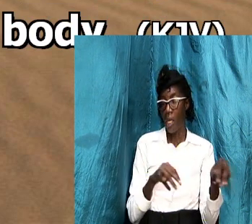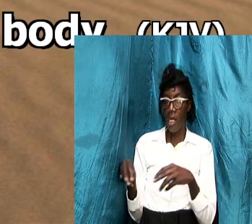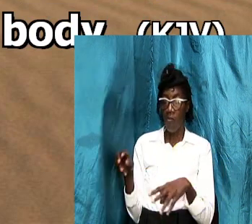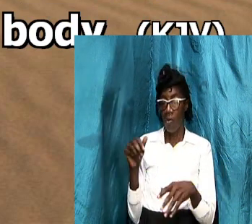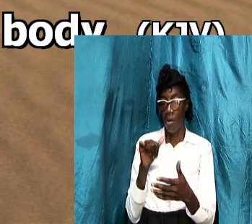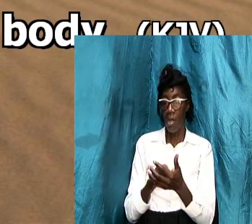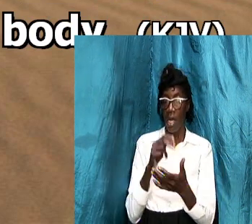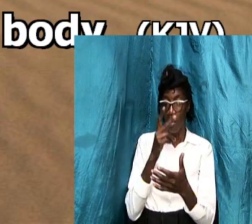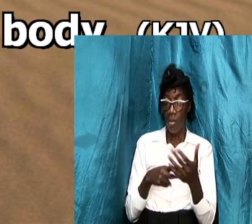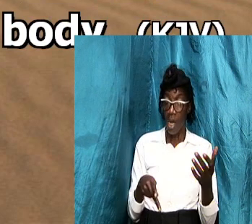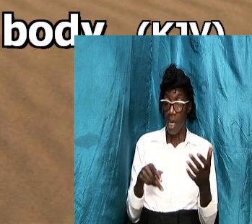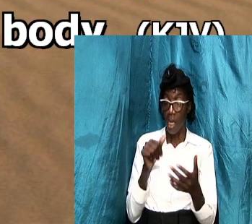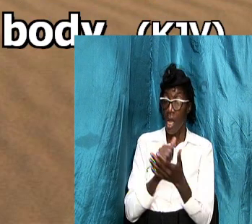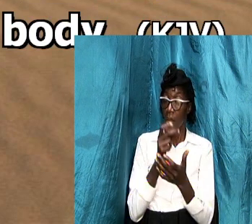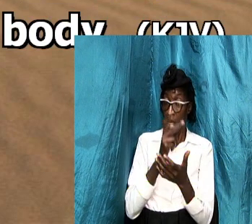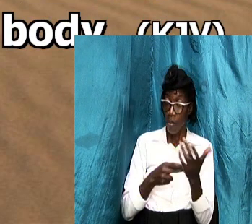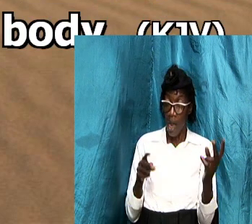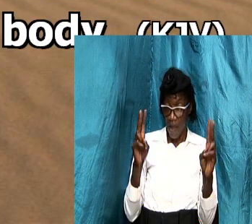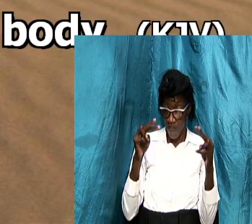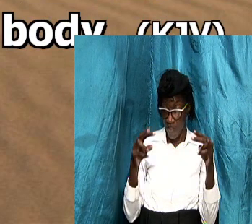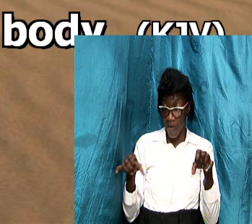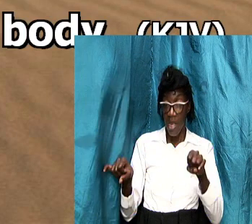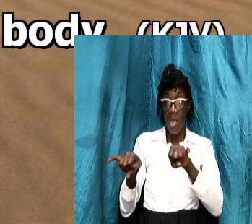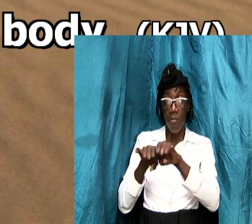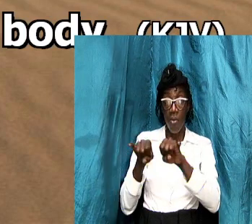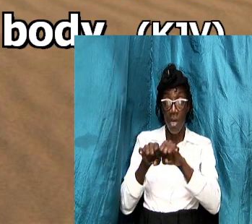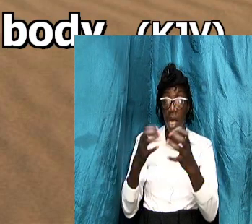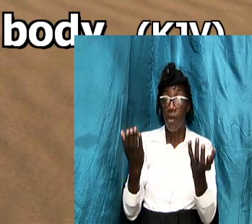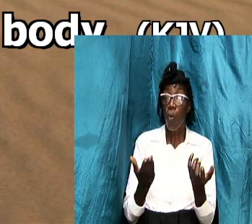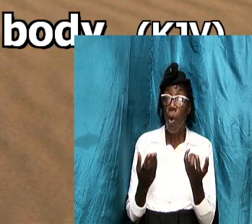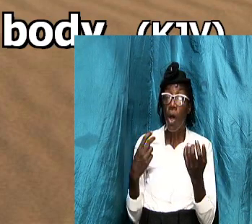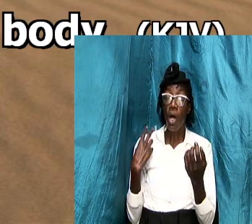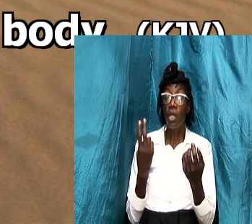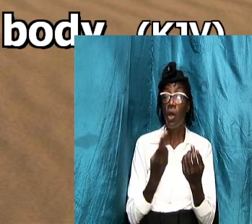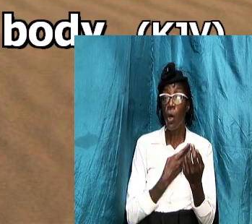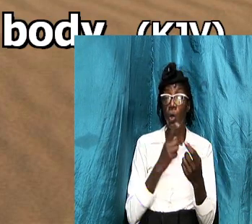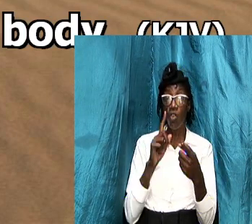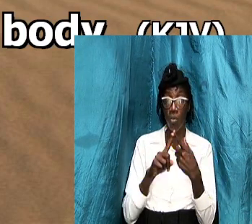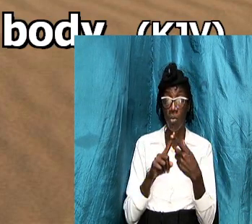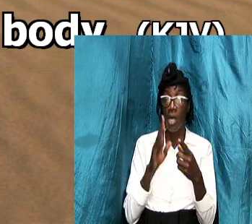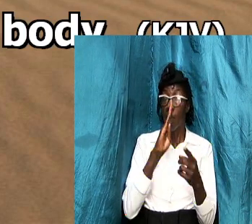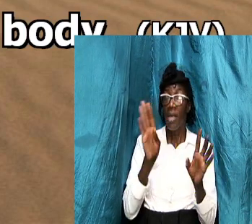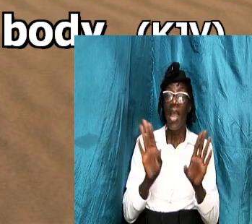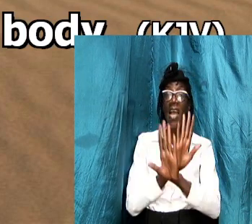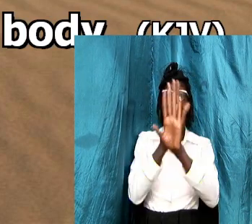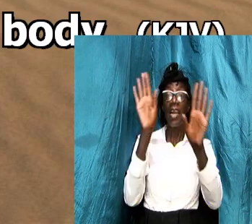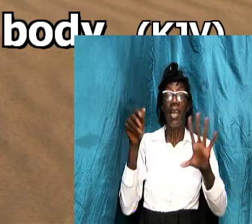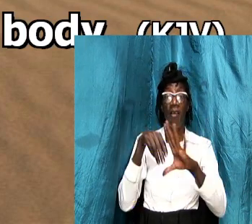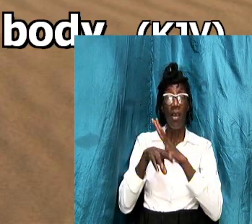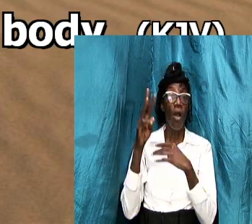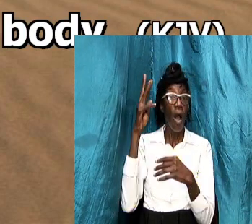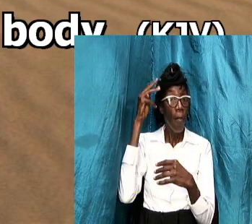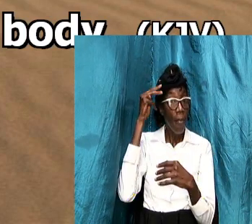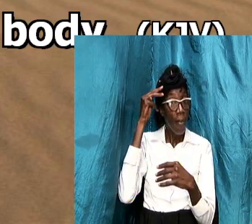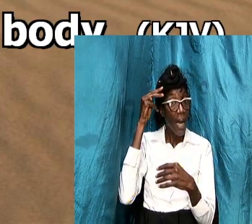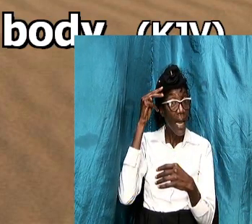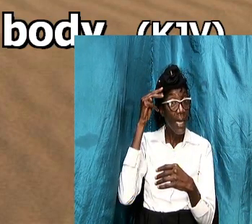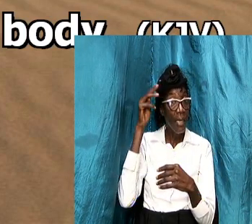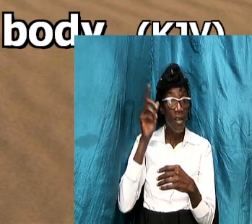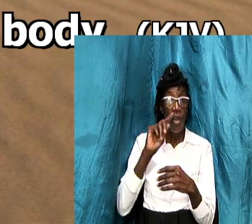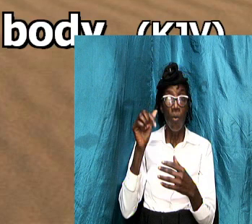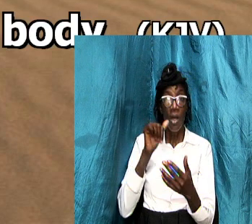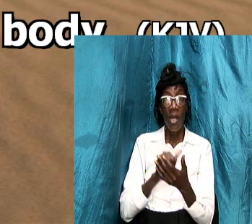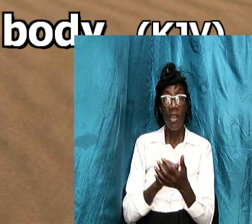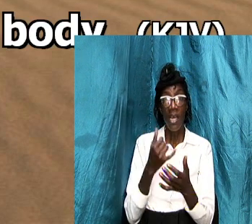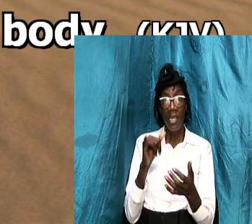very very significant and i want us to be clear in our minds where that